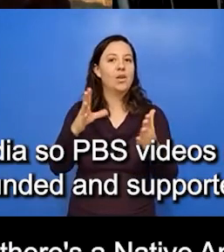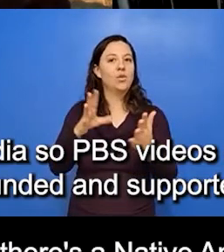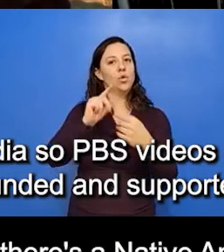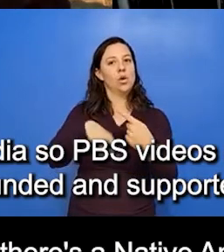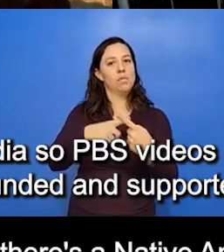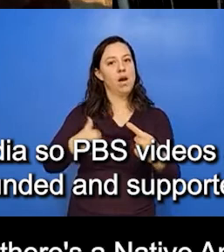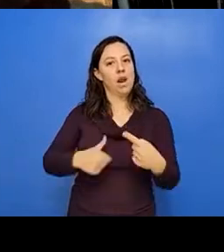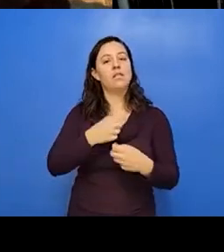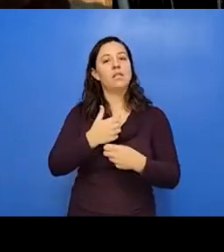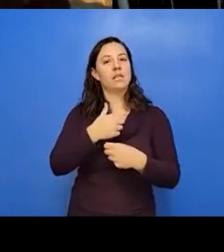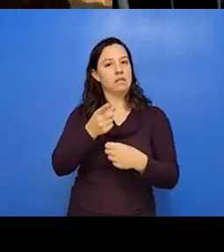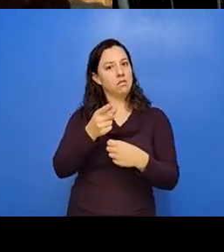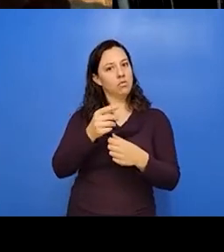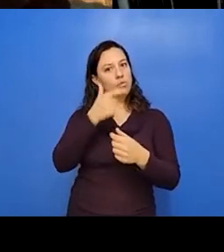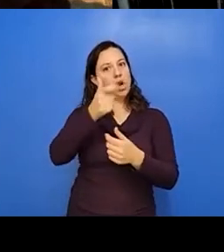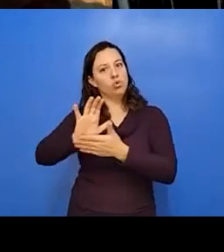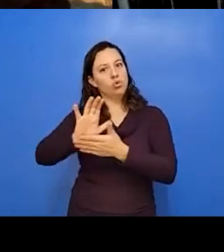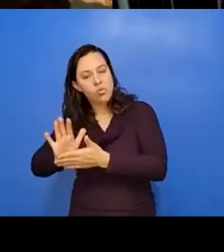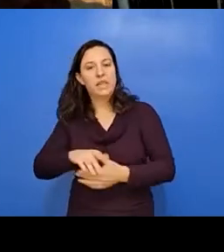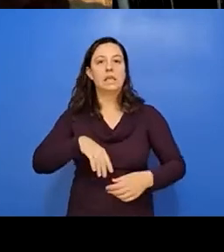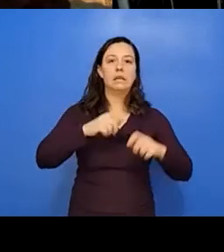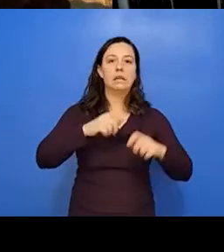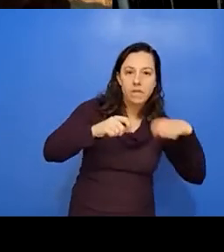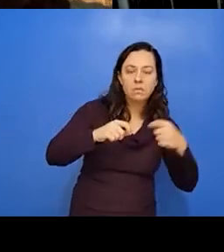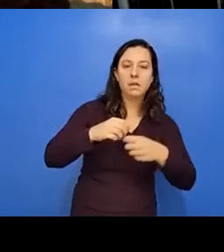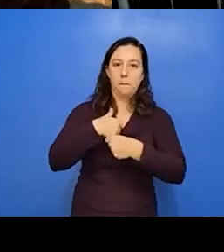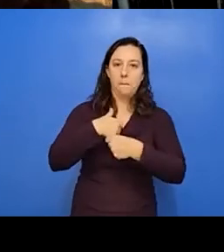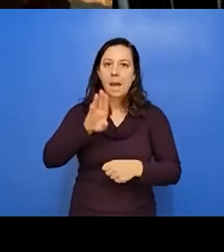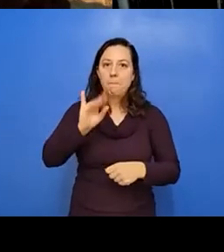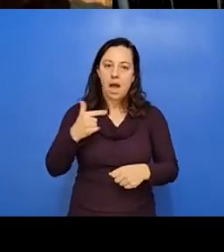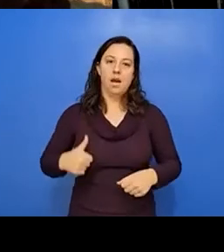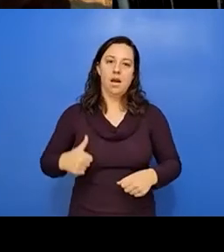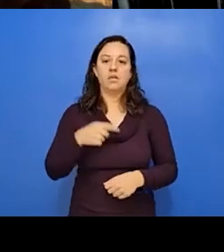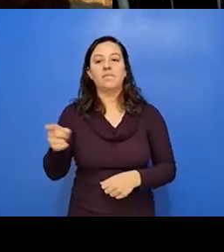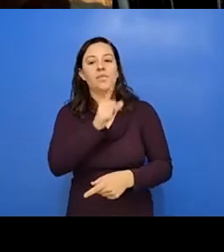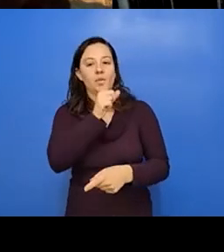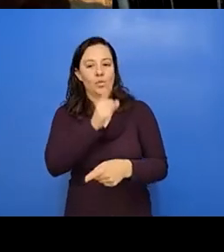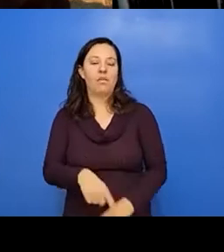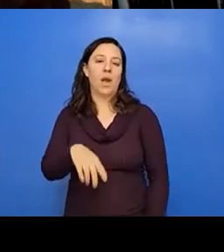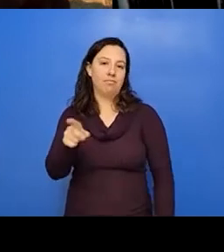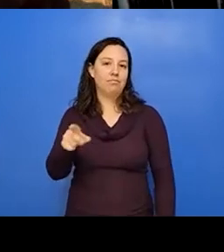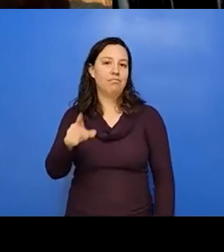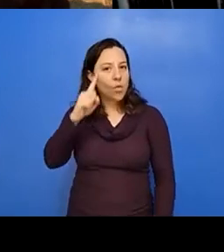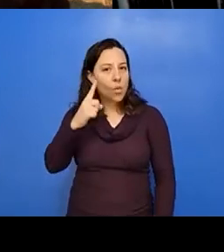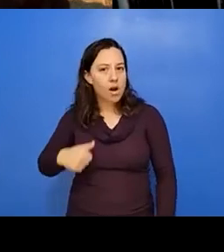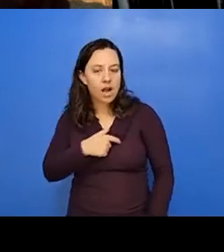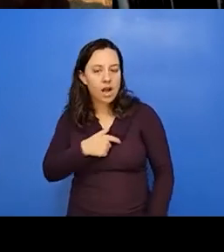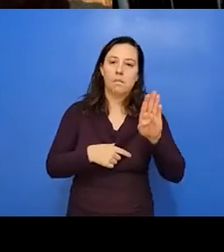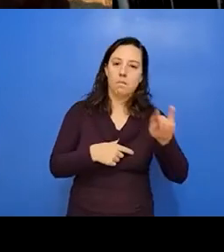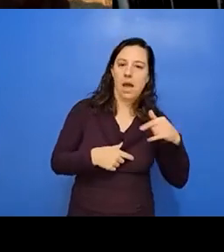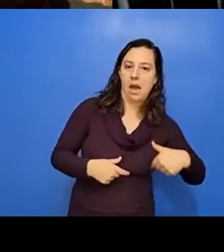sure it's for us bias. Thank you for us bias. Got it. And then, um,